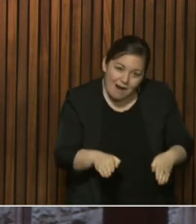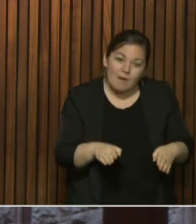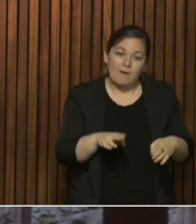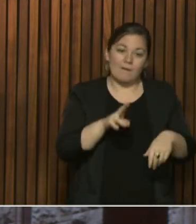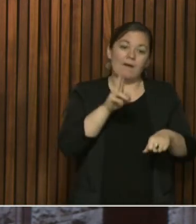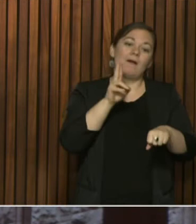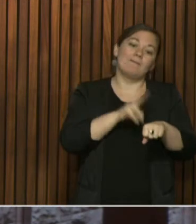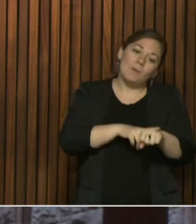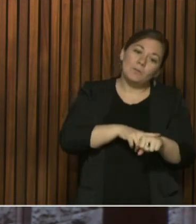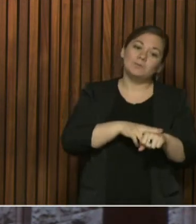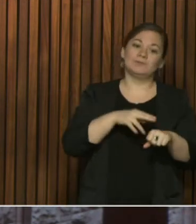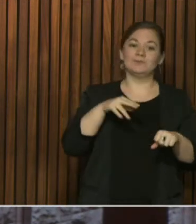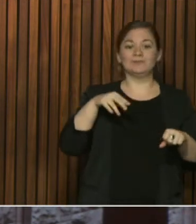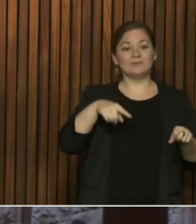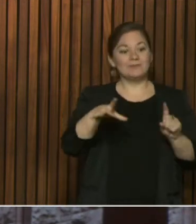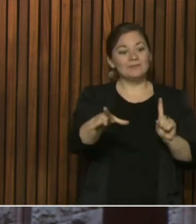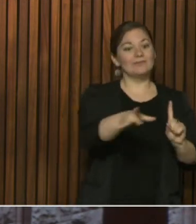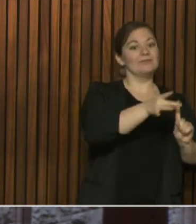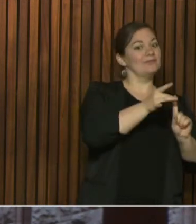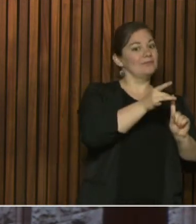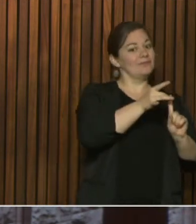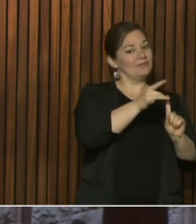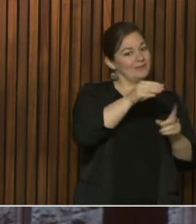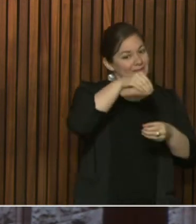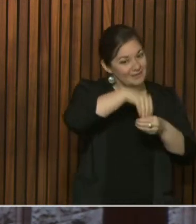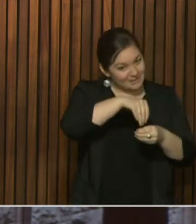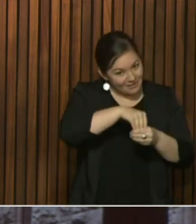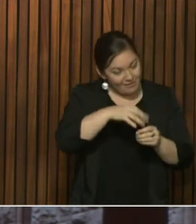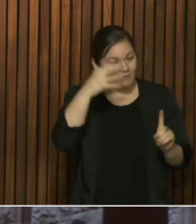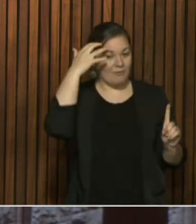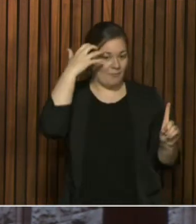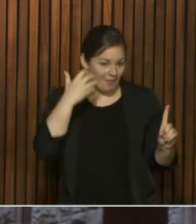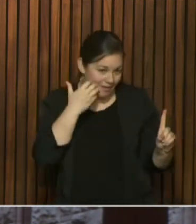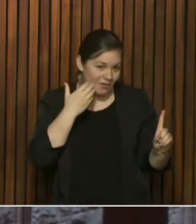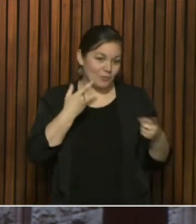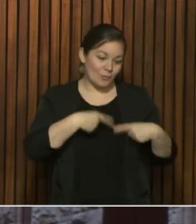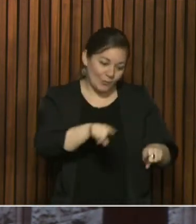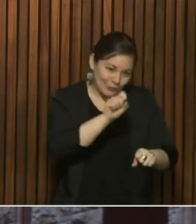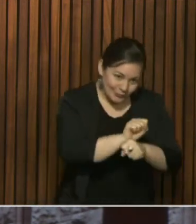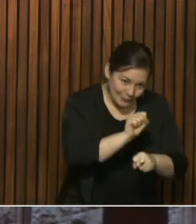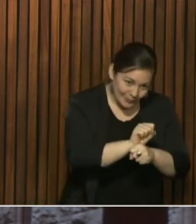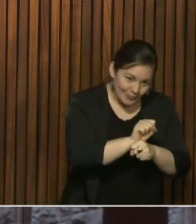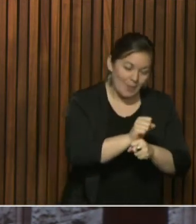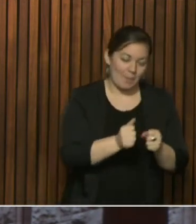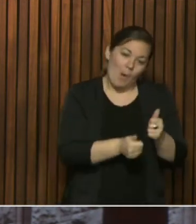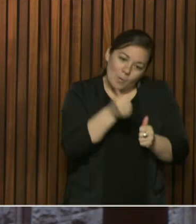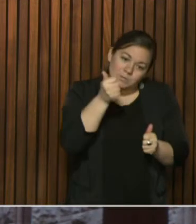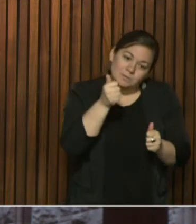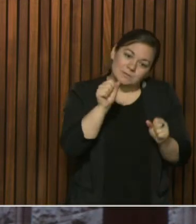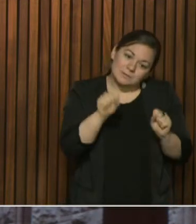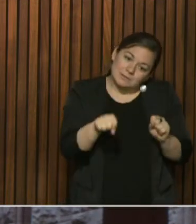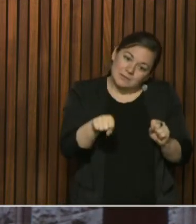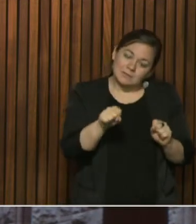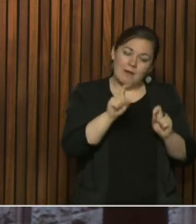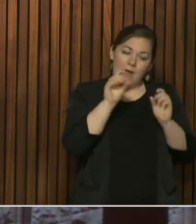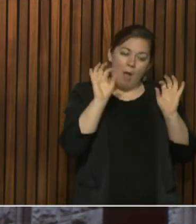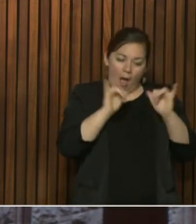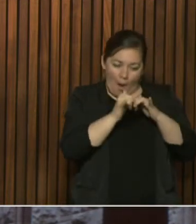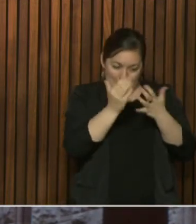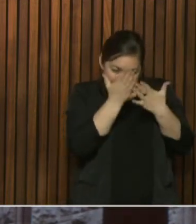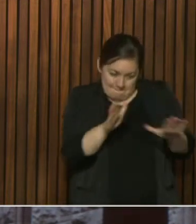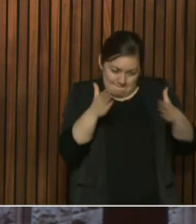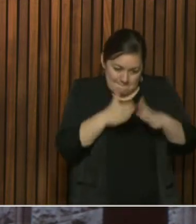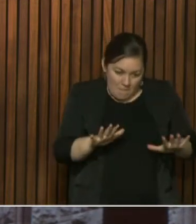from what we call the word nosocomial or infection in the hospital while on duty? And then we're trying to see if we can segment that data and understand that